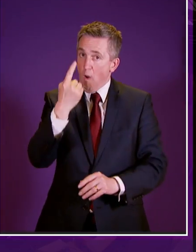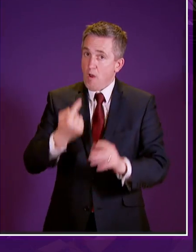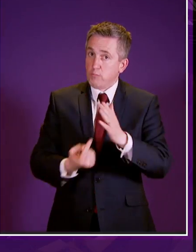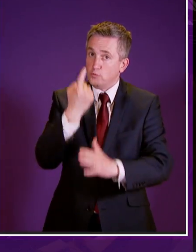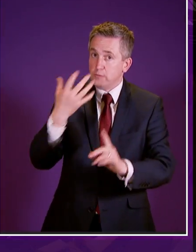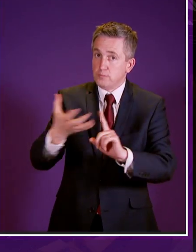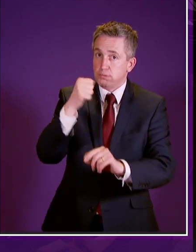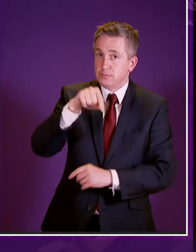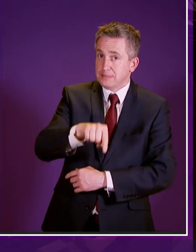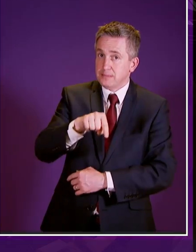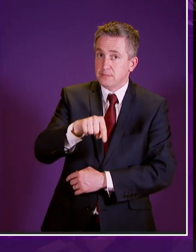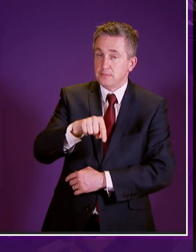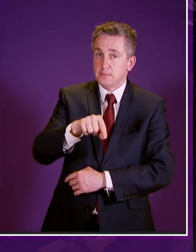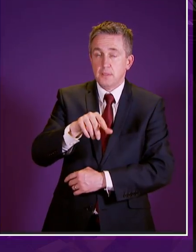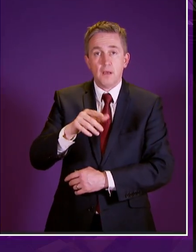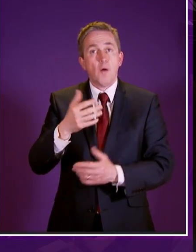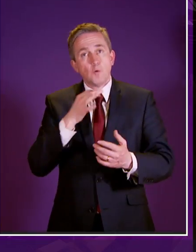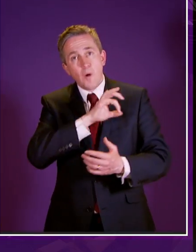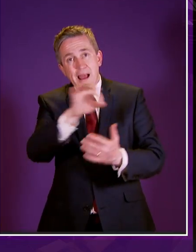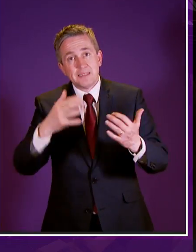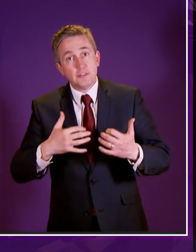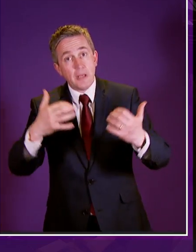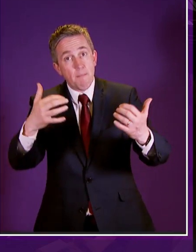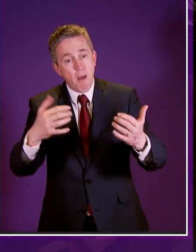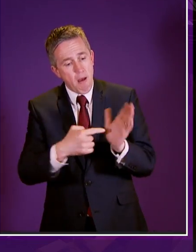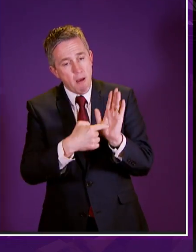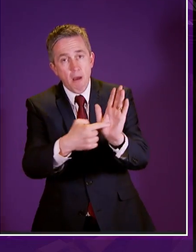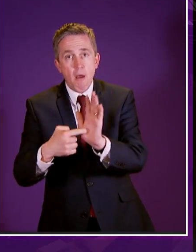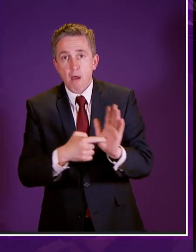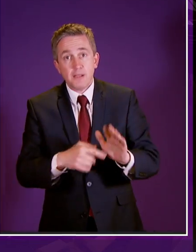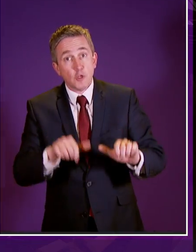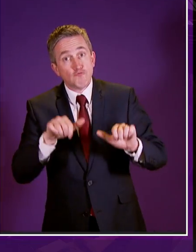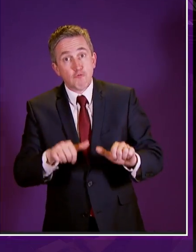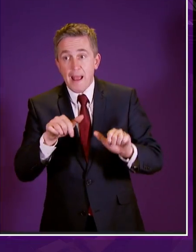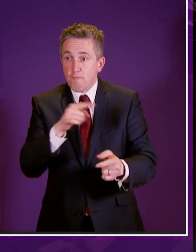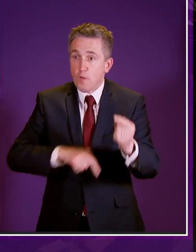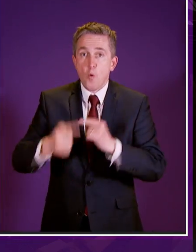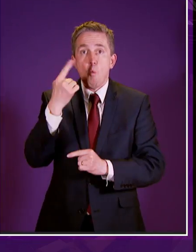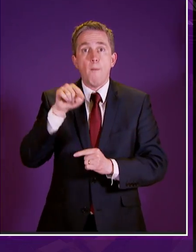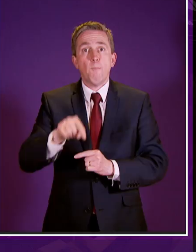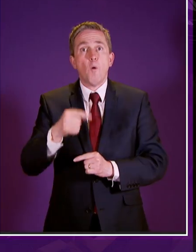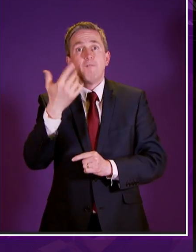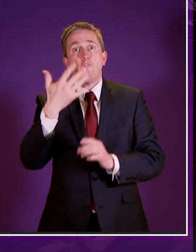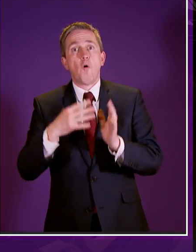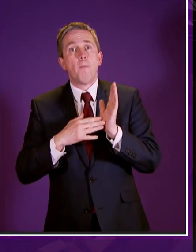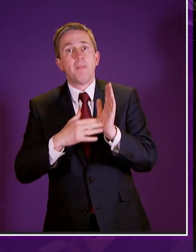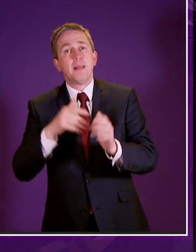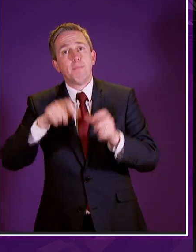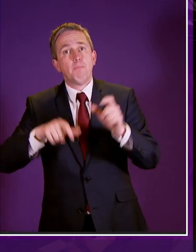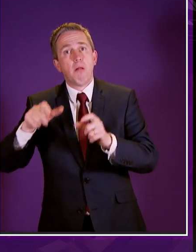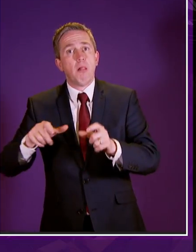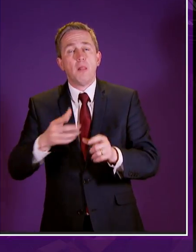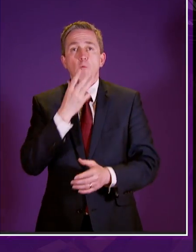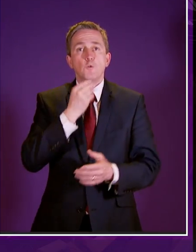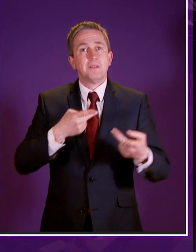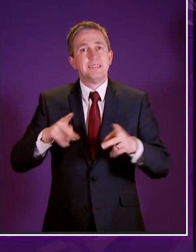and today i hope the chamber will consider whether we've got it right for the 1.4 million people who will come to rely on the system